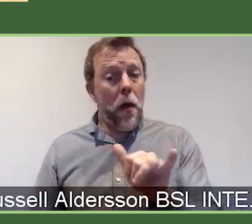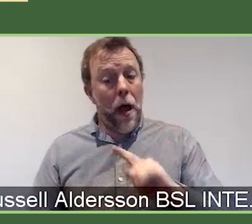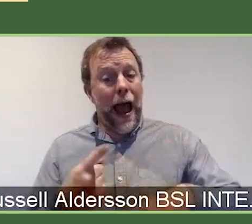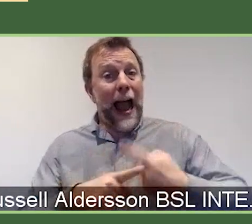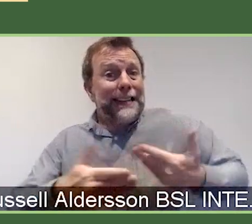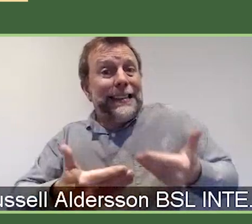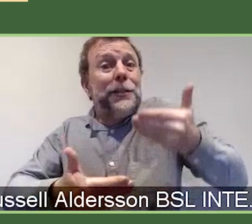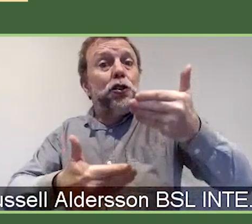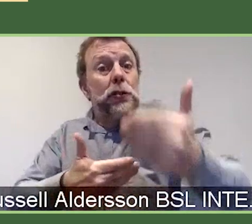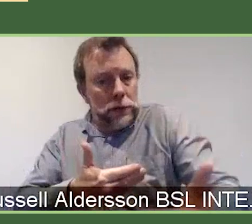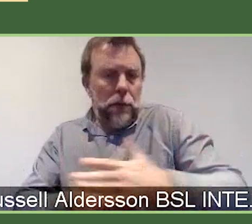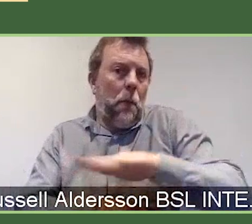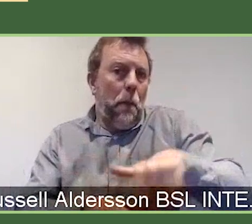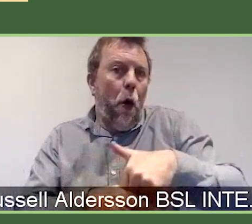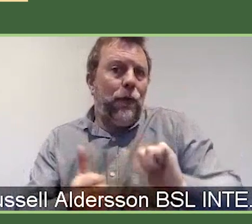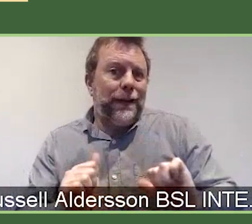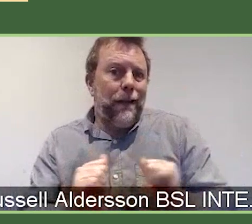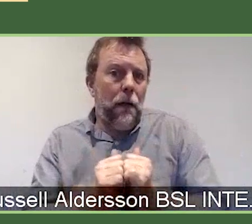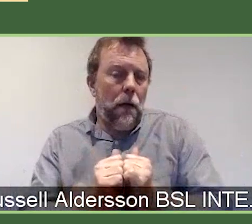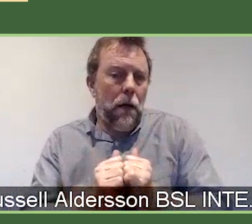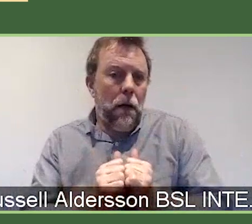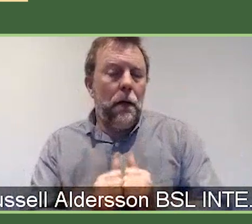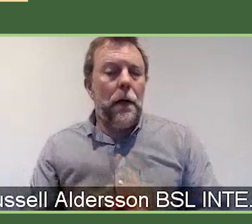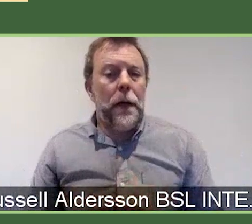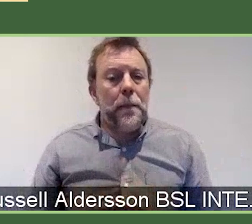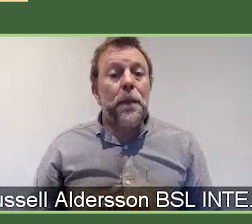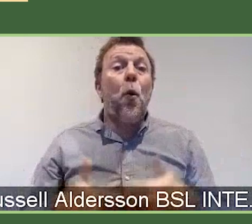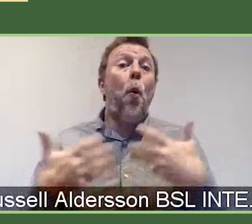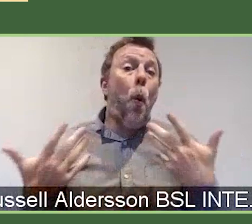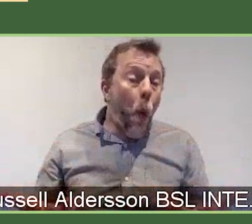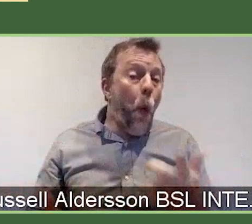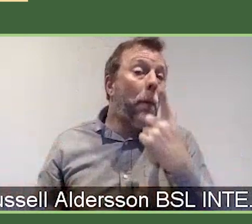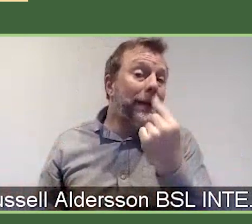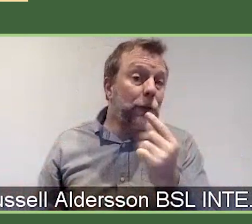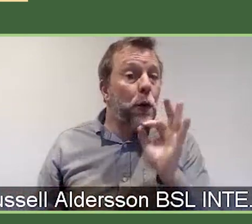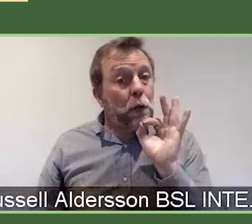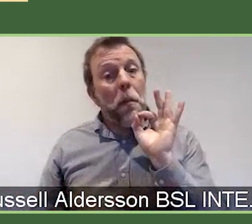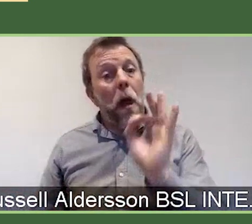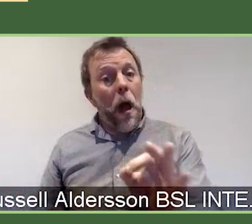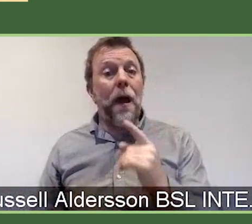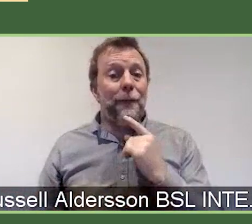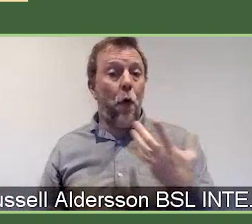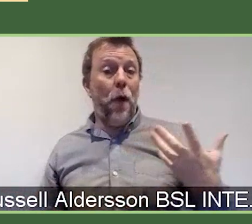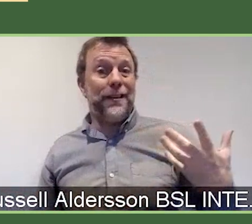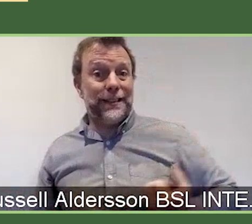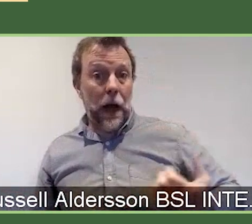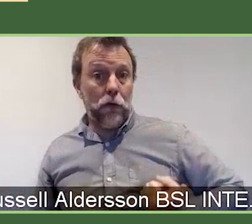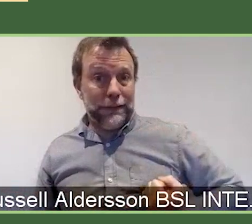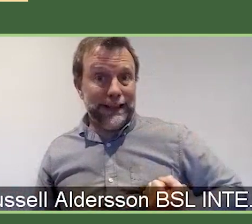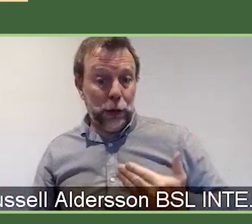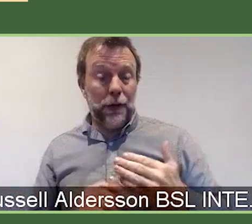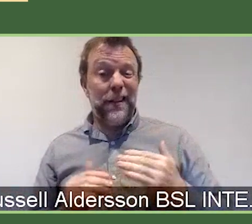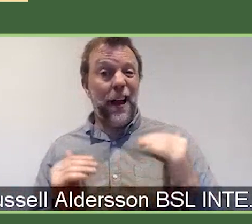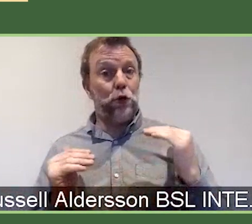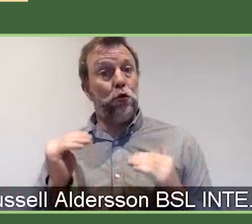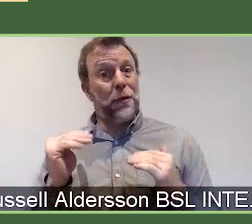which is kind of part of the deal when they made their original application to Wellcome, or potentially to apply for a salaried senior research fellowship